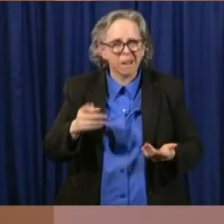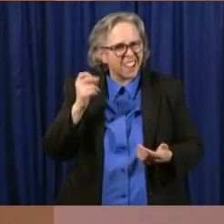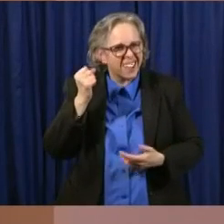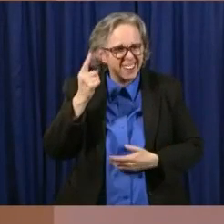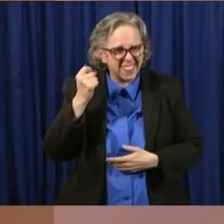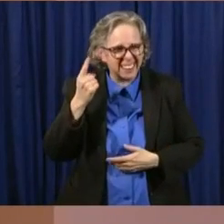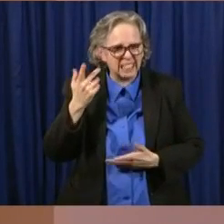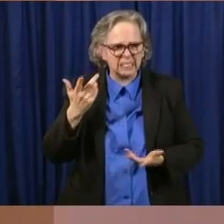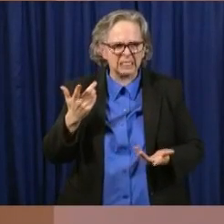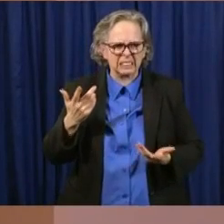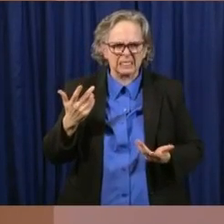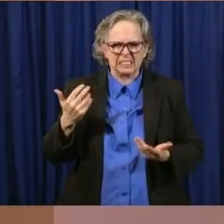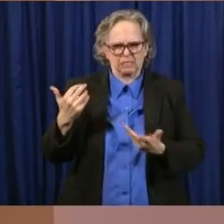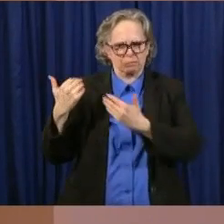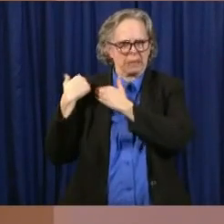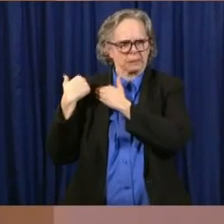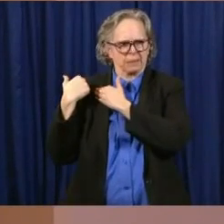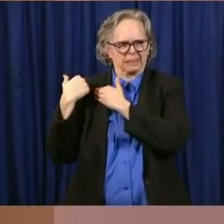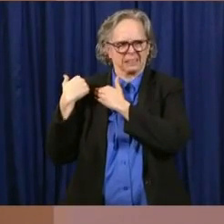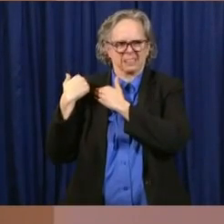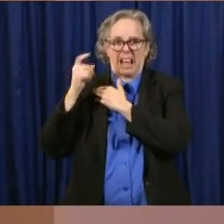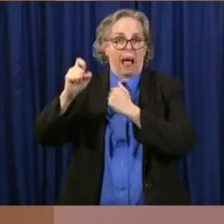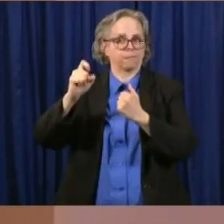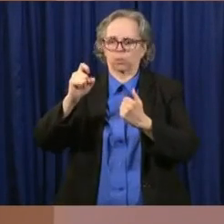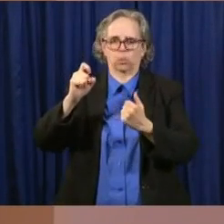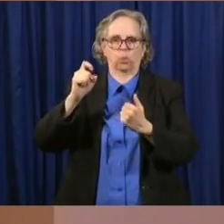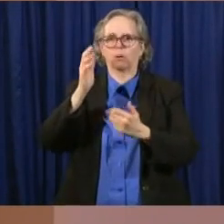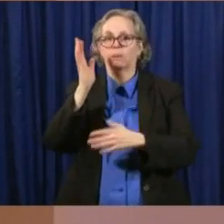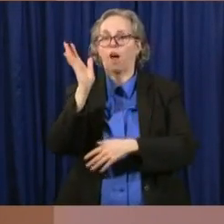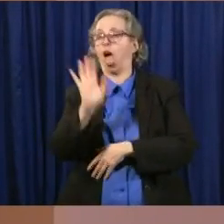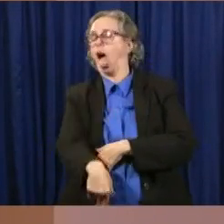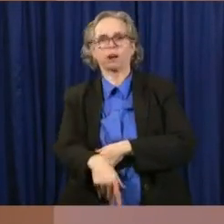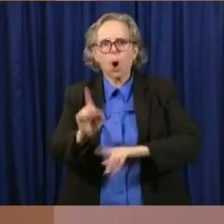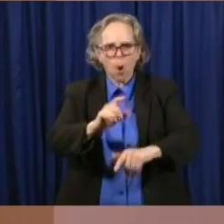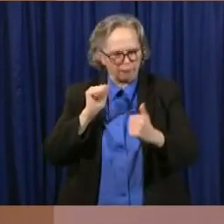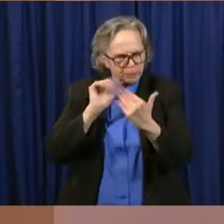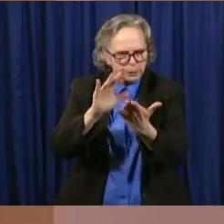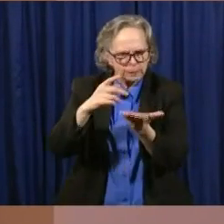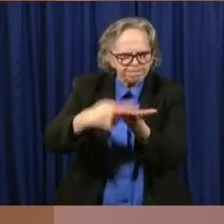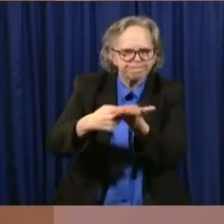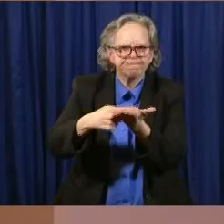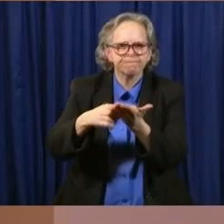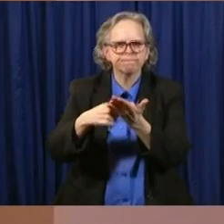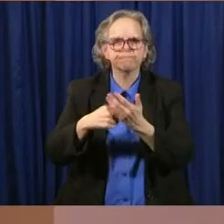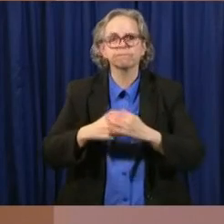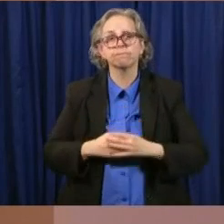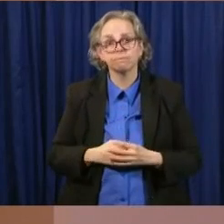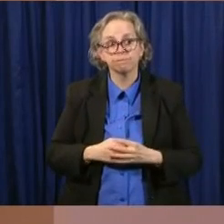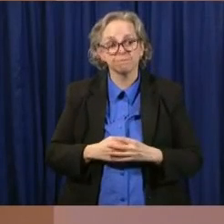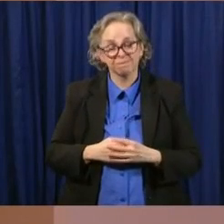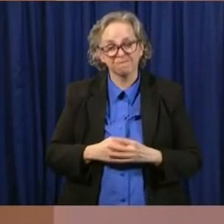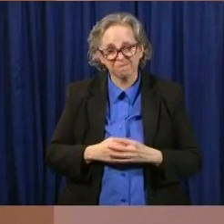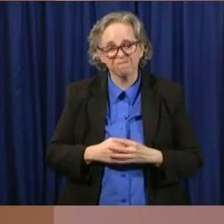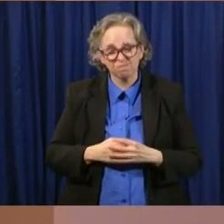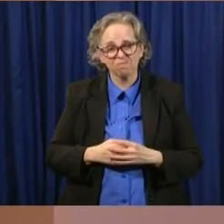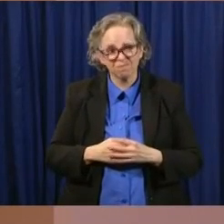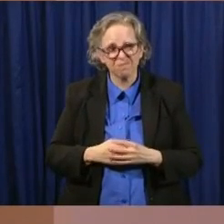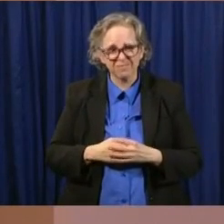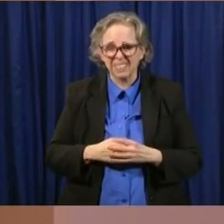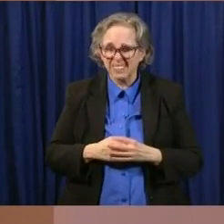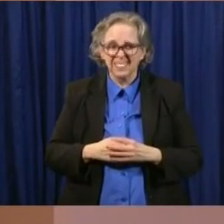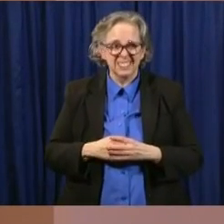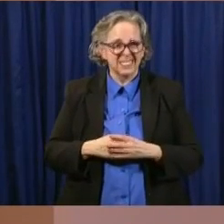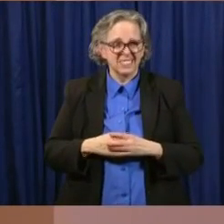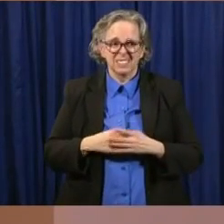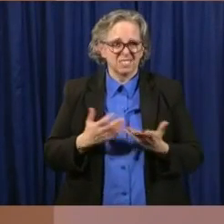we'll all have to address. It's not, you know, this is a zero-sum question. It's either going to come from